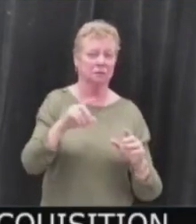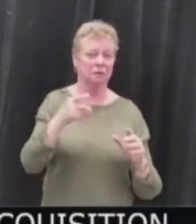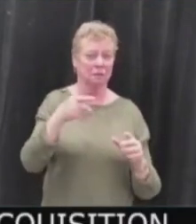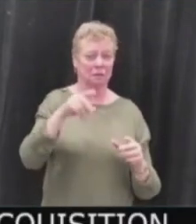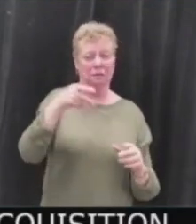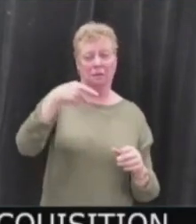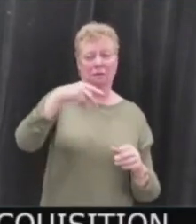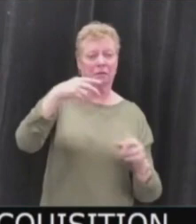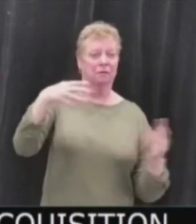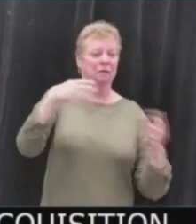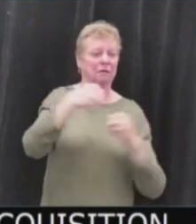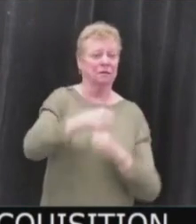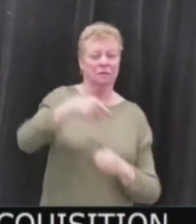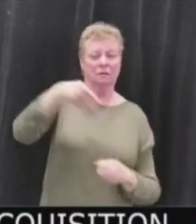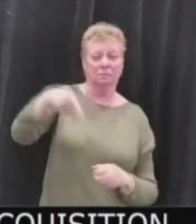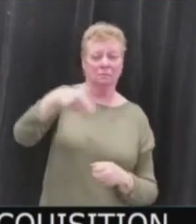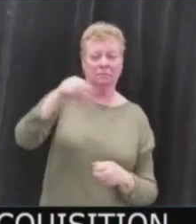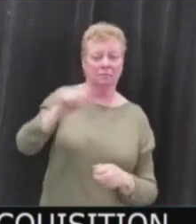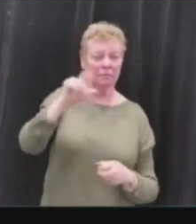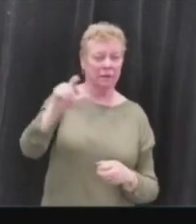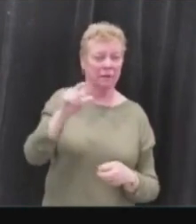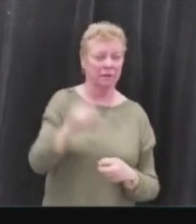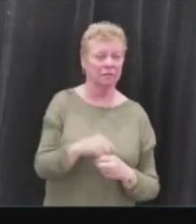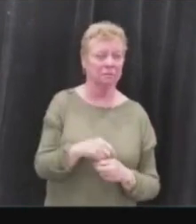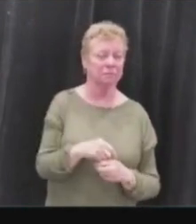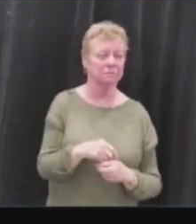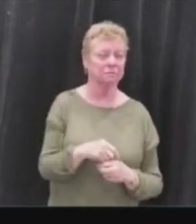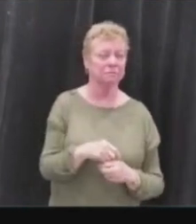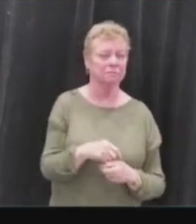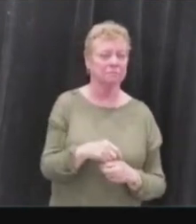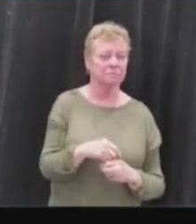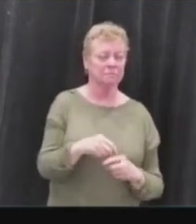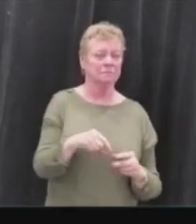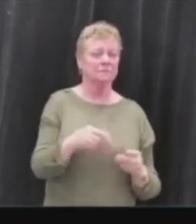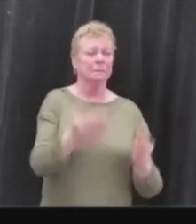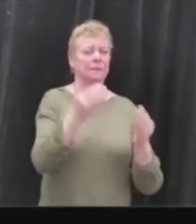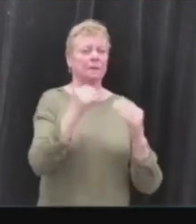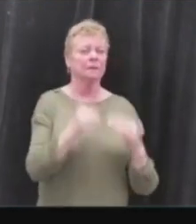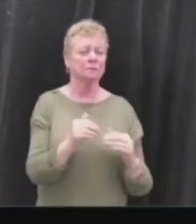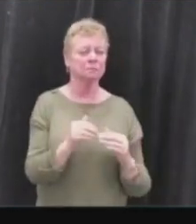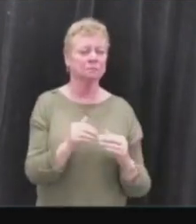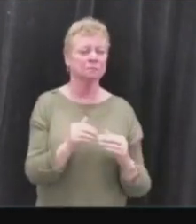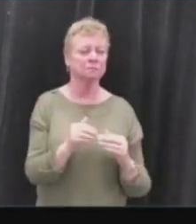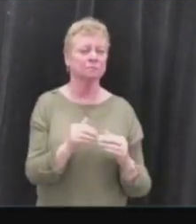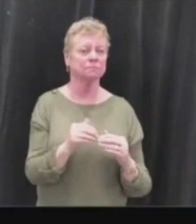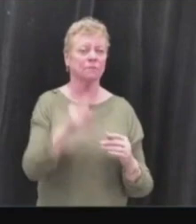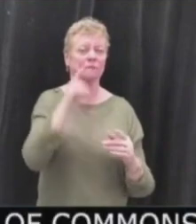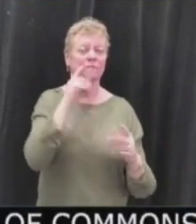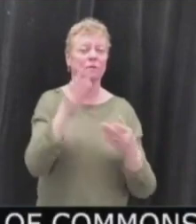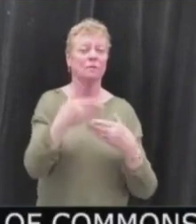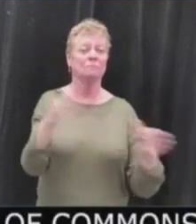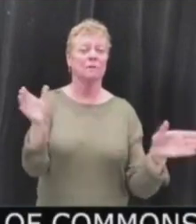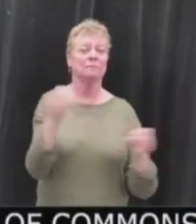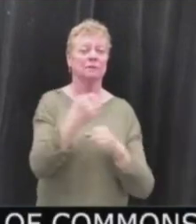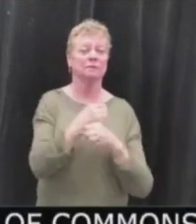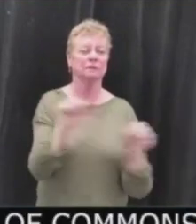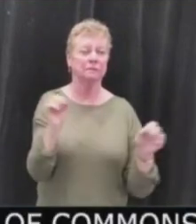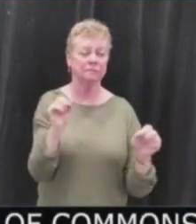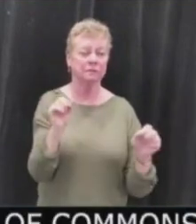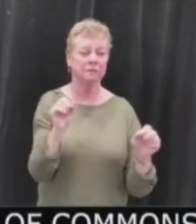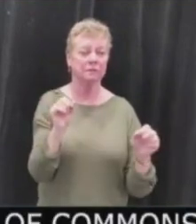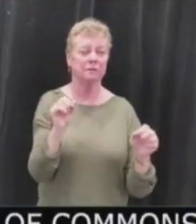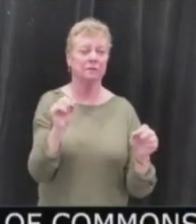Page six. According to StatsCan, the recent report to the House of Commons Standing Committee on Public Safety and National Security, PAL holders